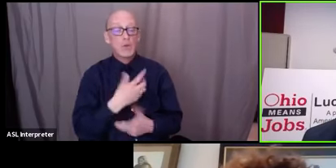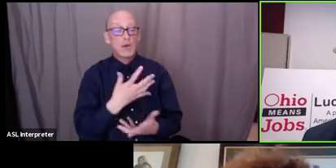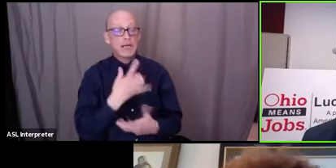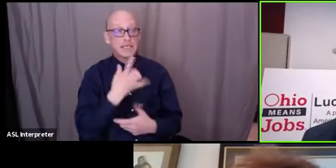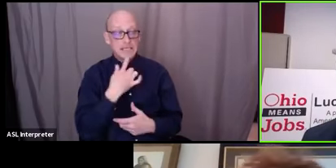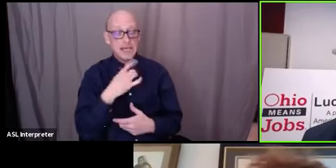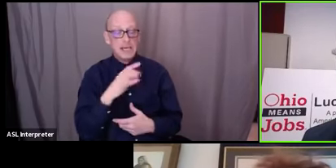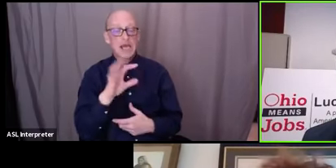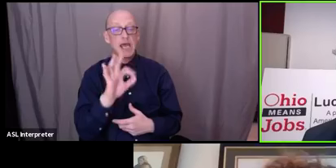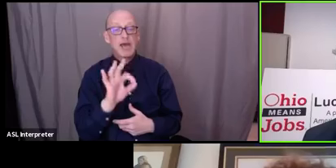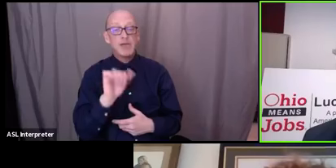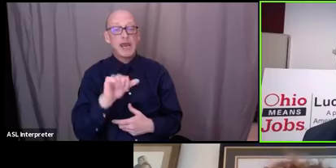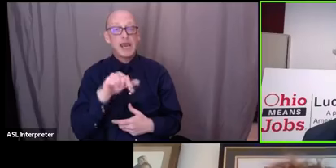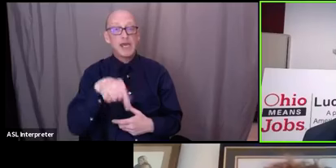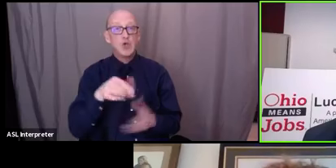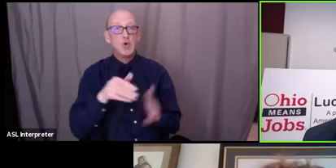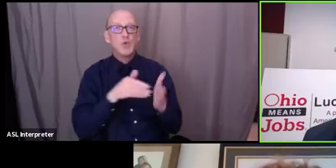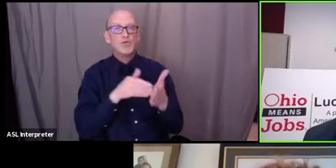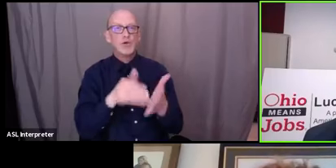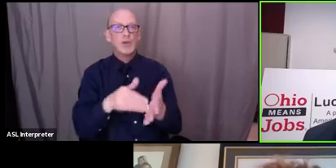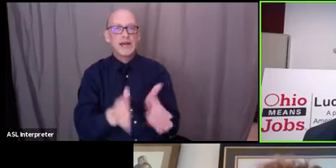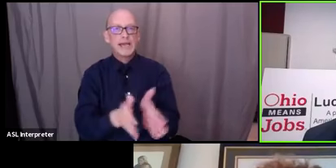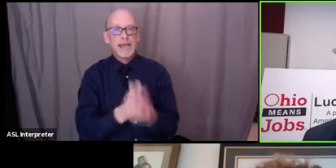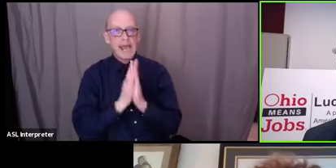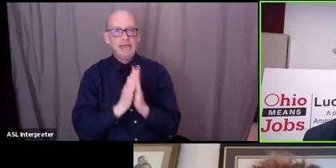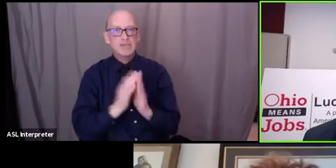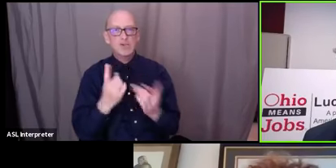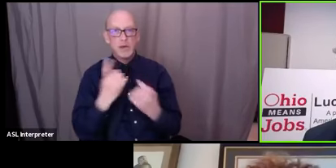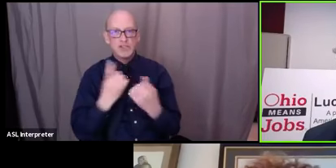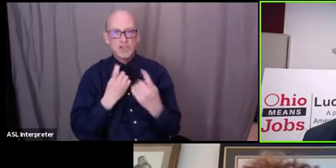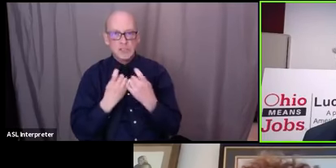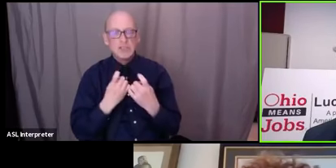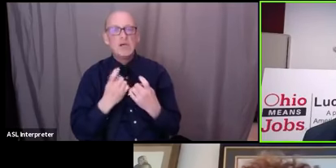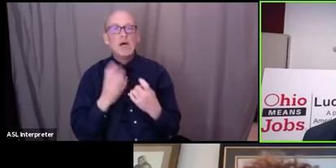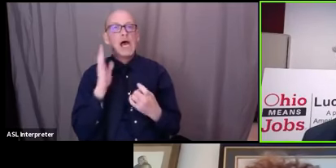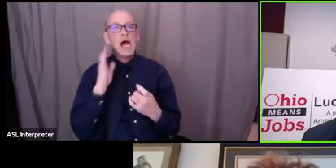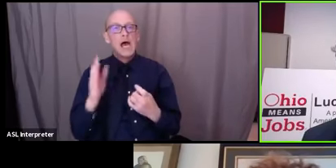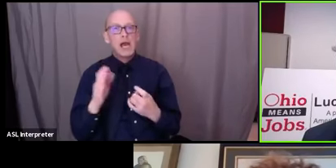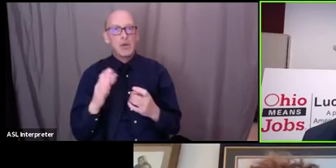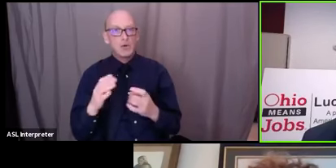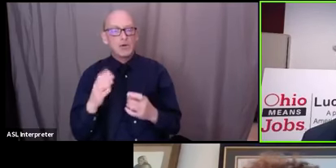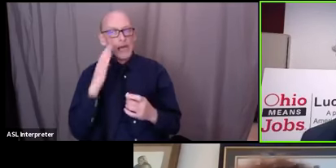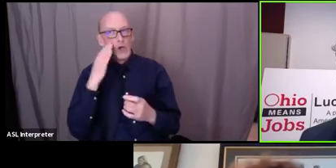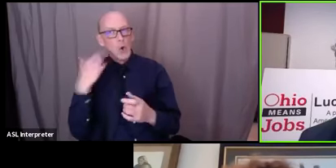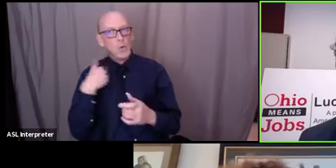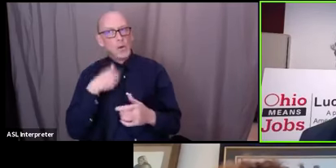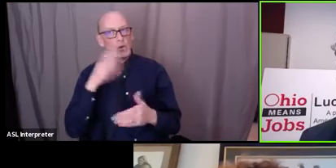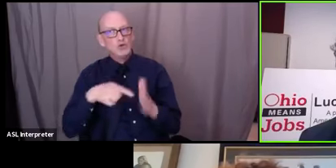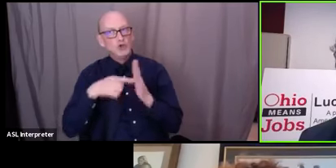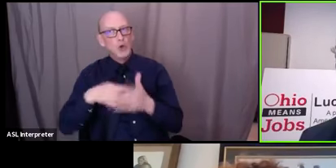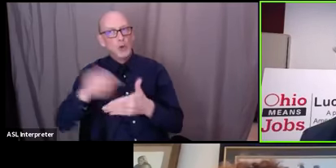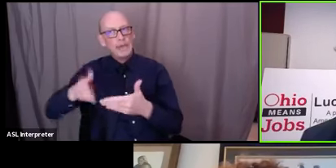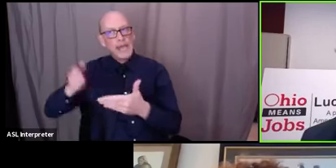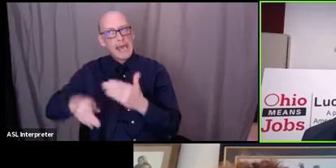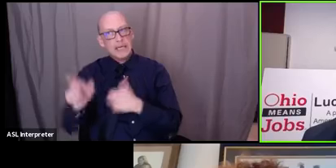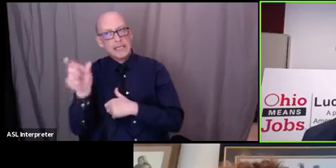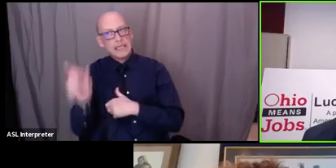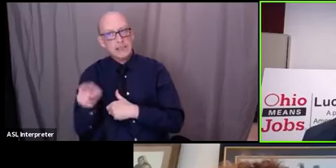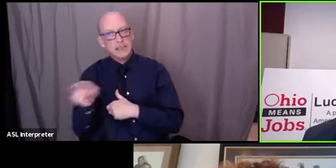faqs um on the unemployment which i know will be displaying um probably at the end of this uh here is going to